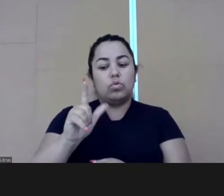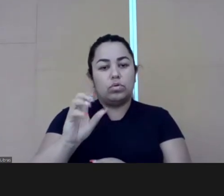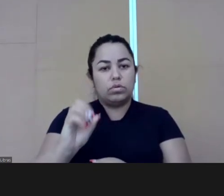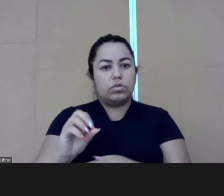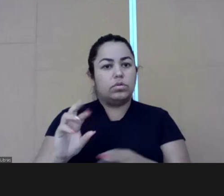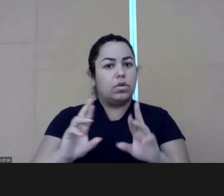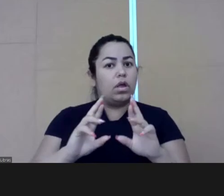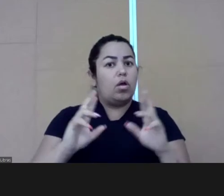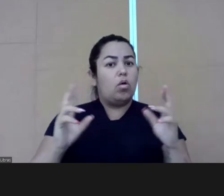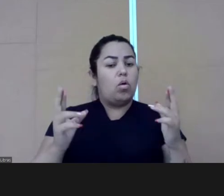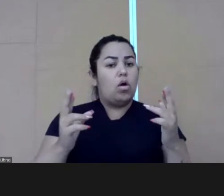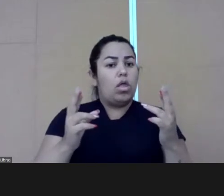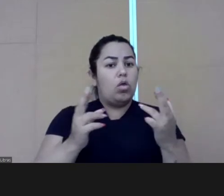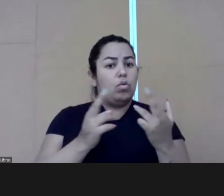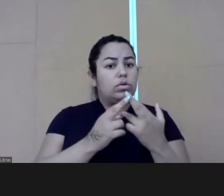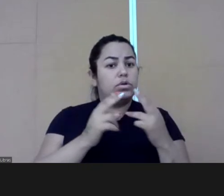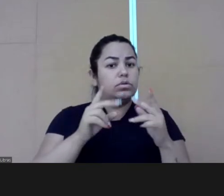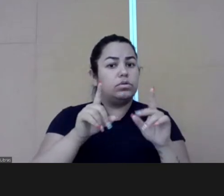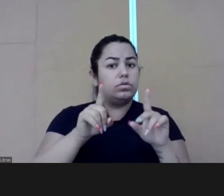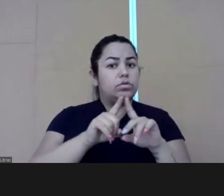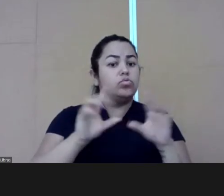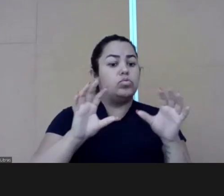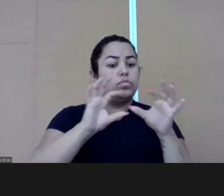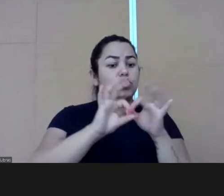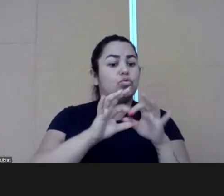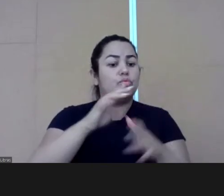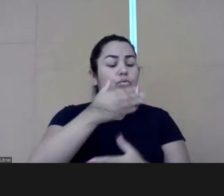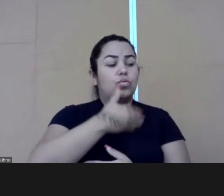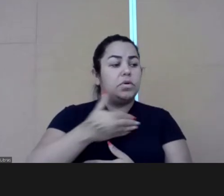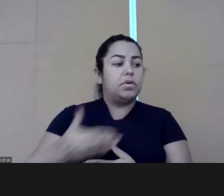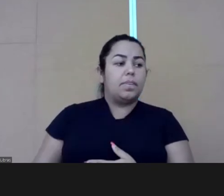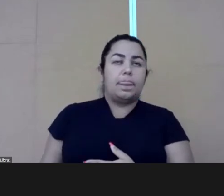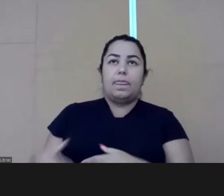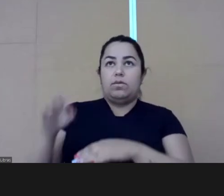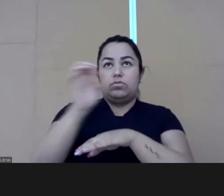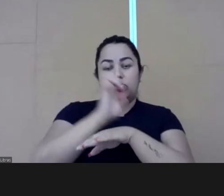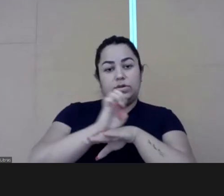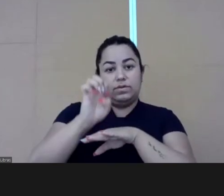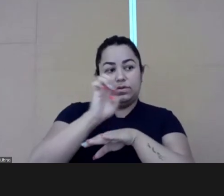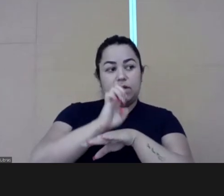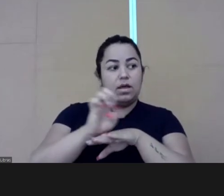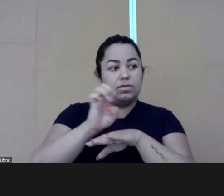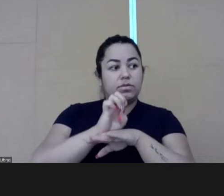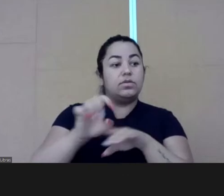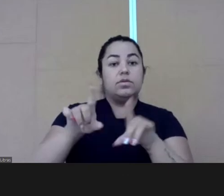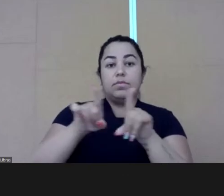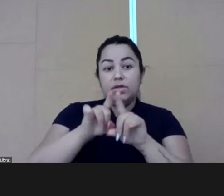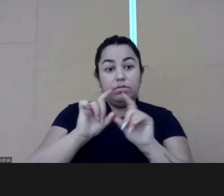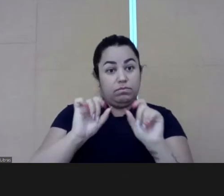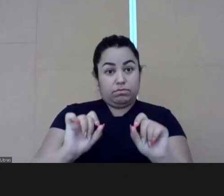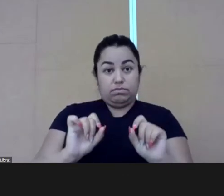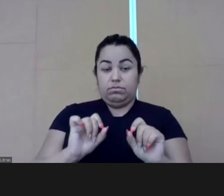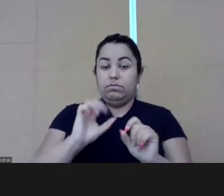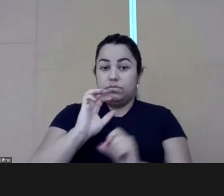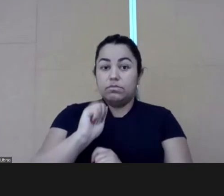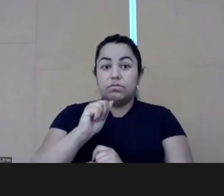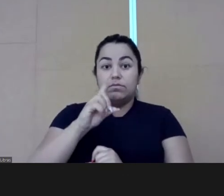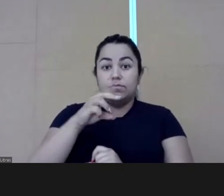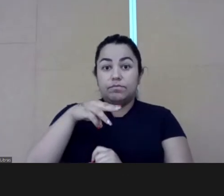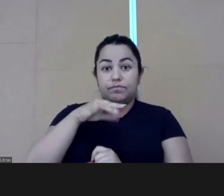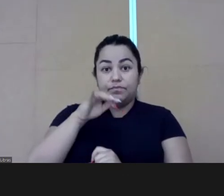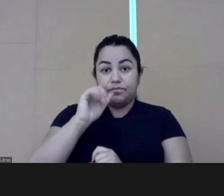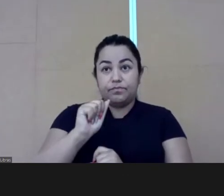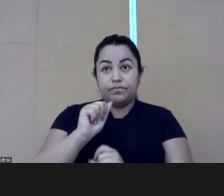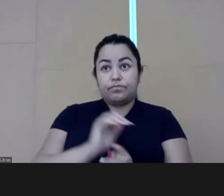Diogo Costa, the president of ENAPI. And we had many references of government, state, of the academia